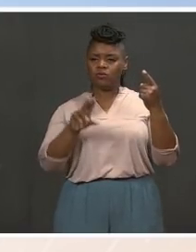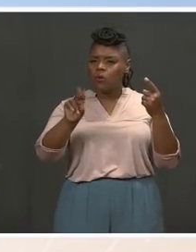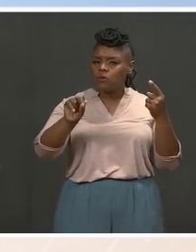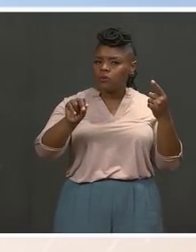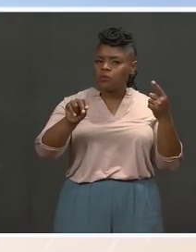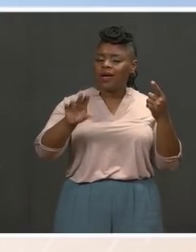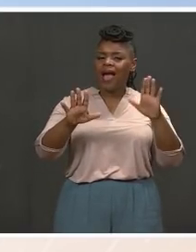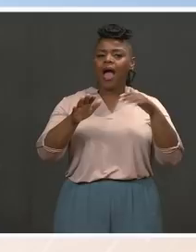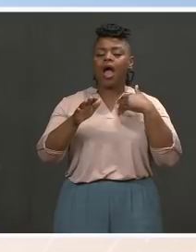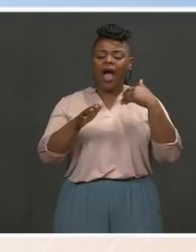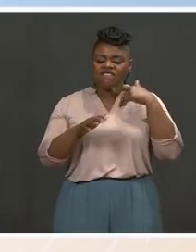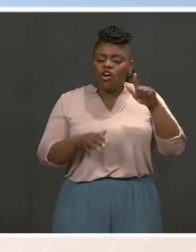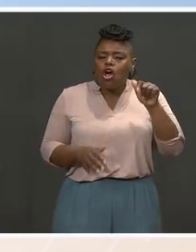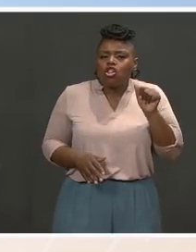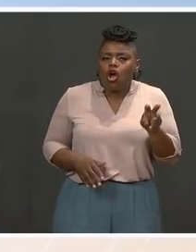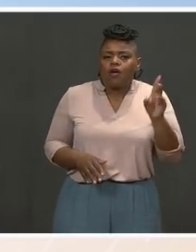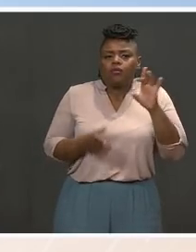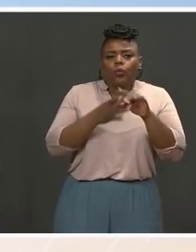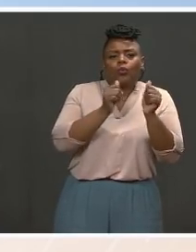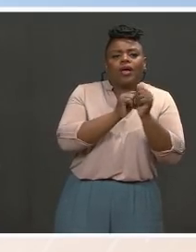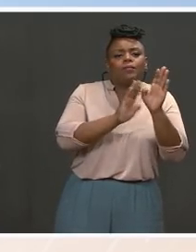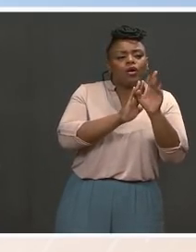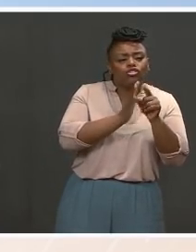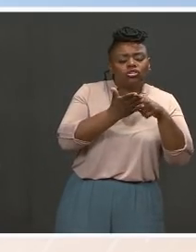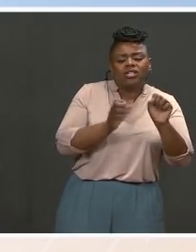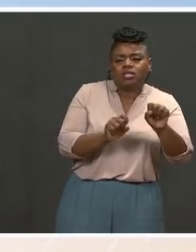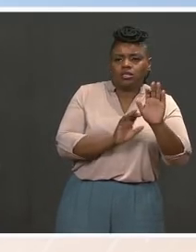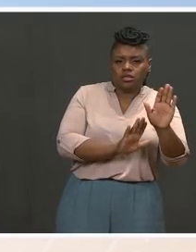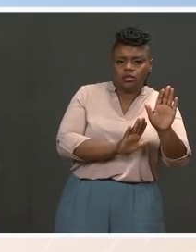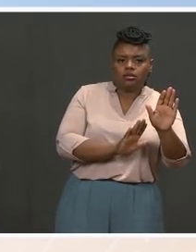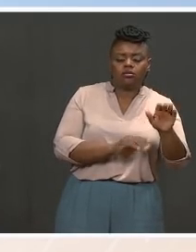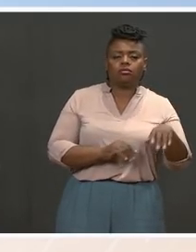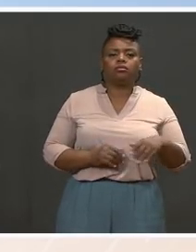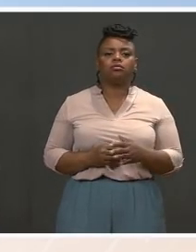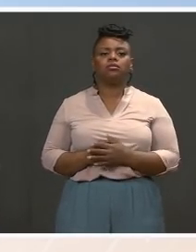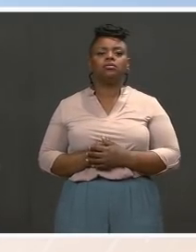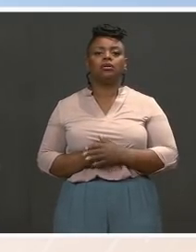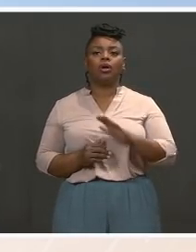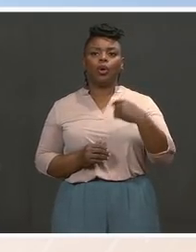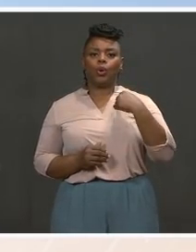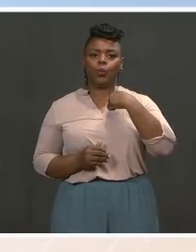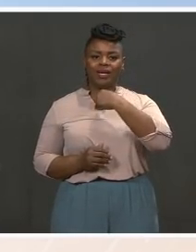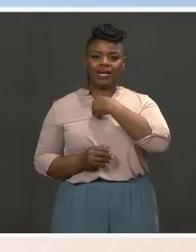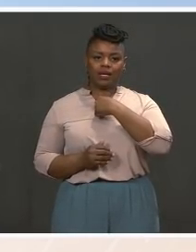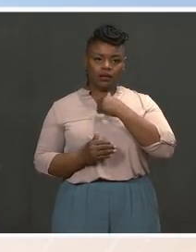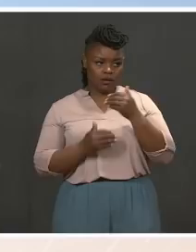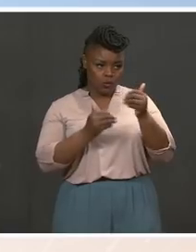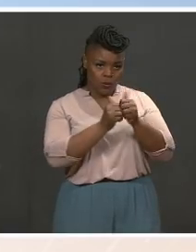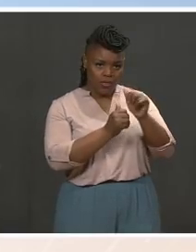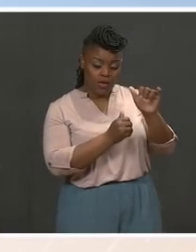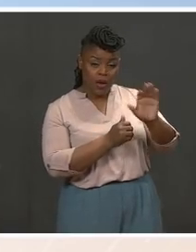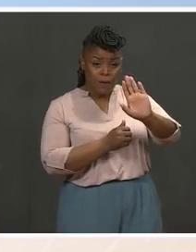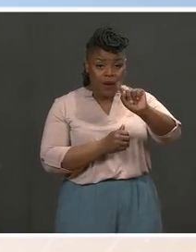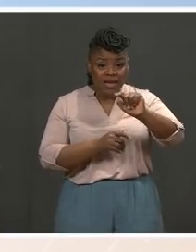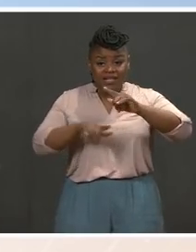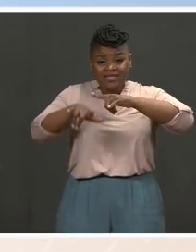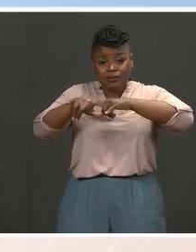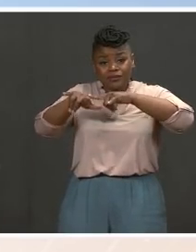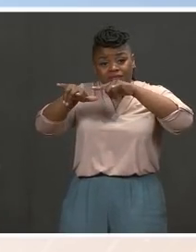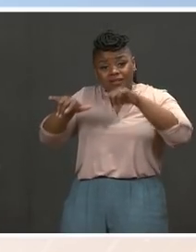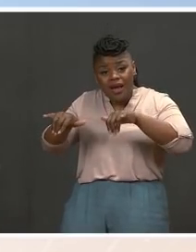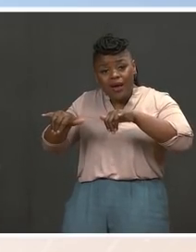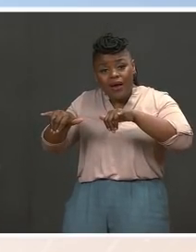consideration on background checks that they both strongly support, they want to see move forward. It's also about addressing community violence